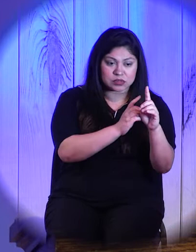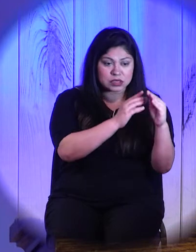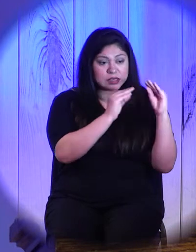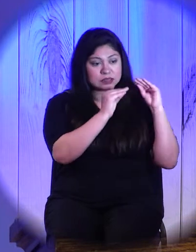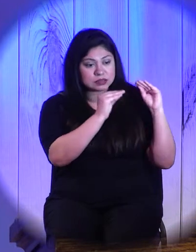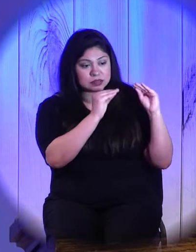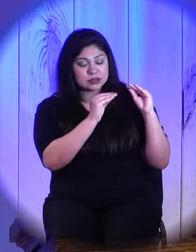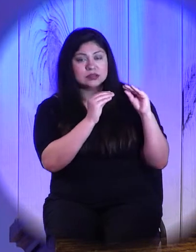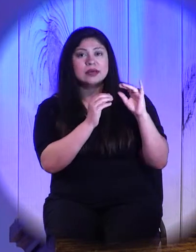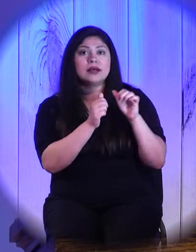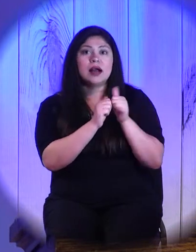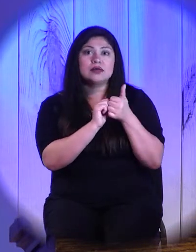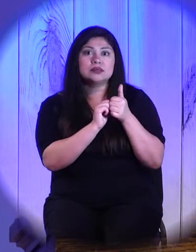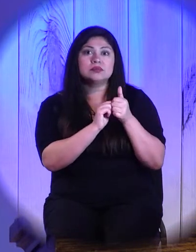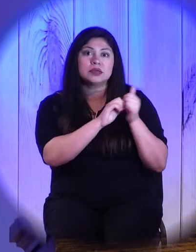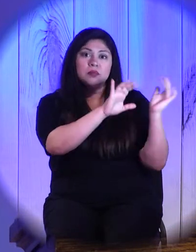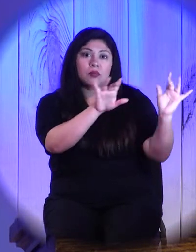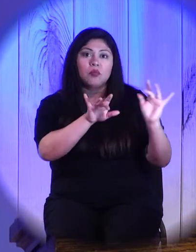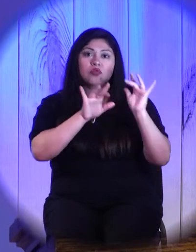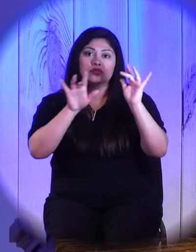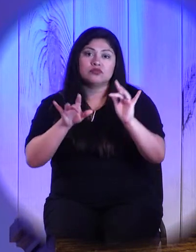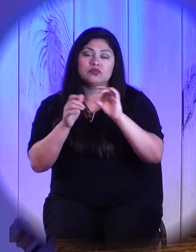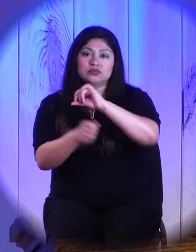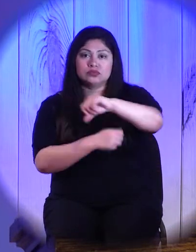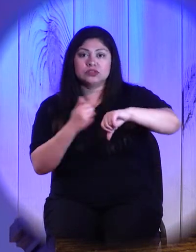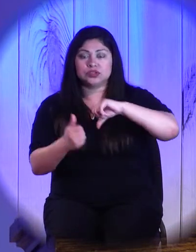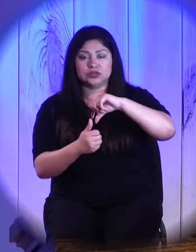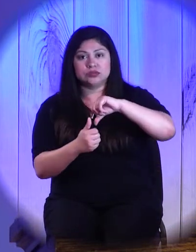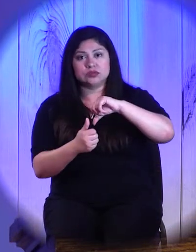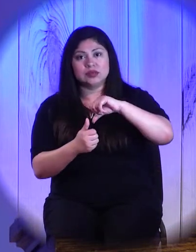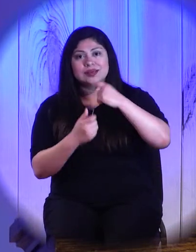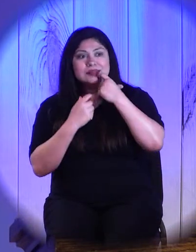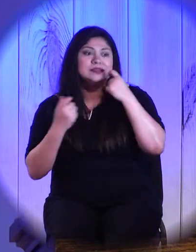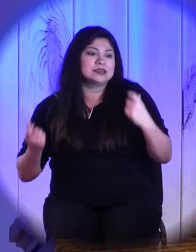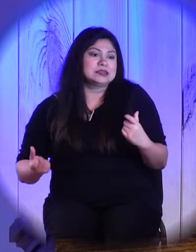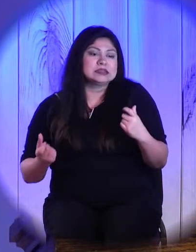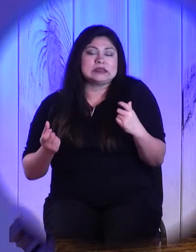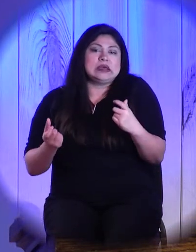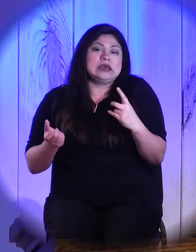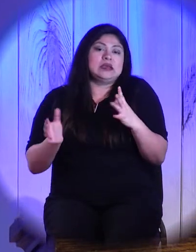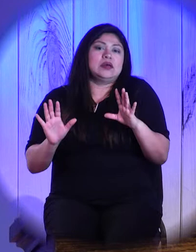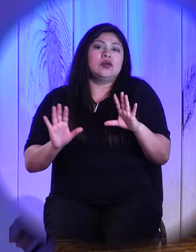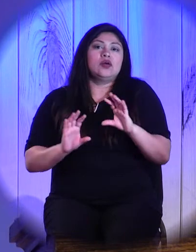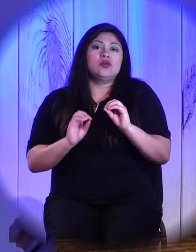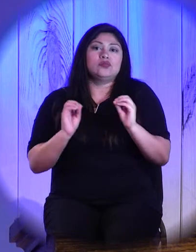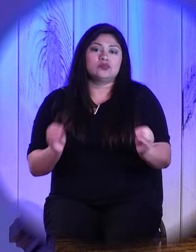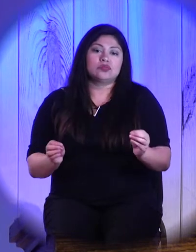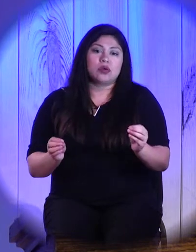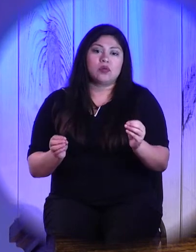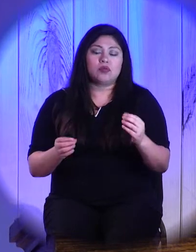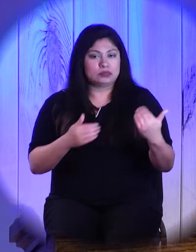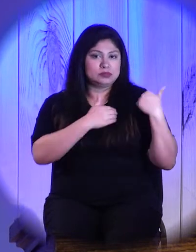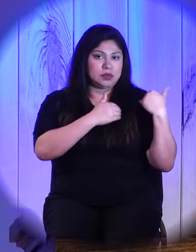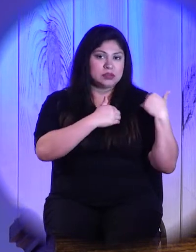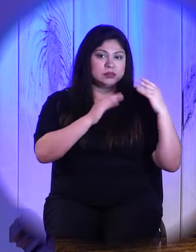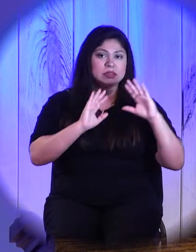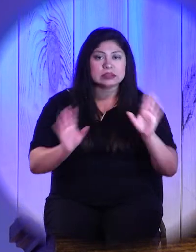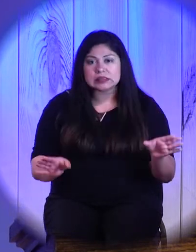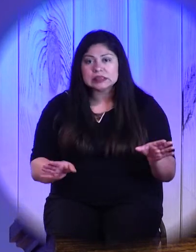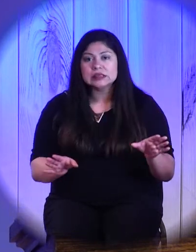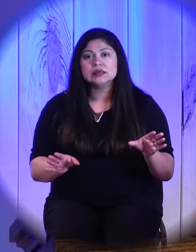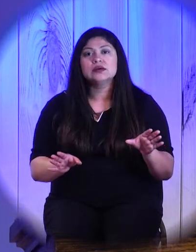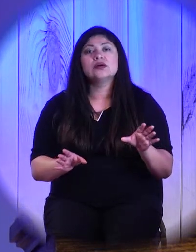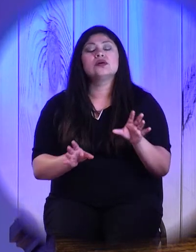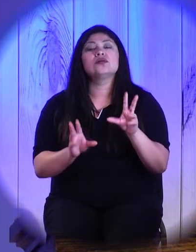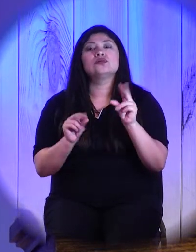towards one another doesn't mean that we let each other sin without accountability. That God holds us accountable